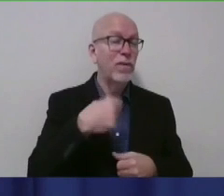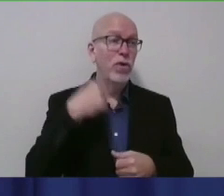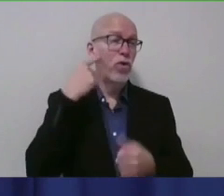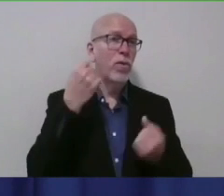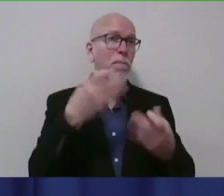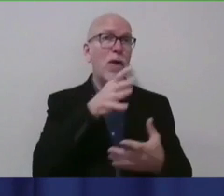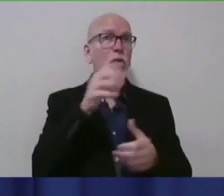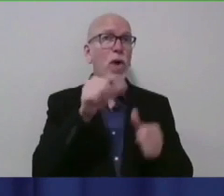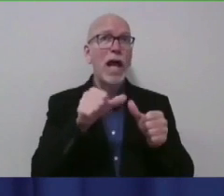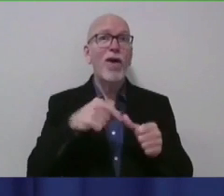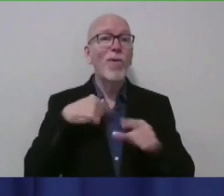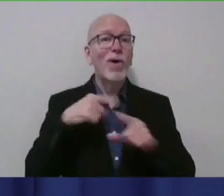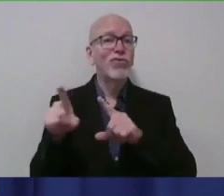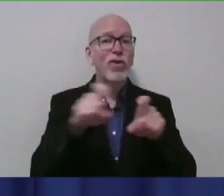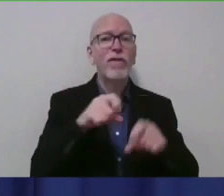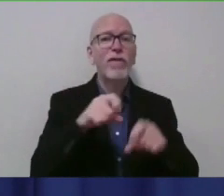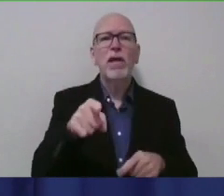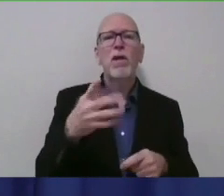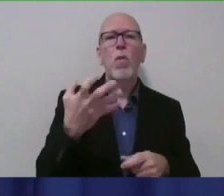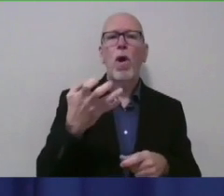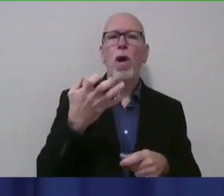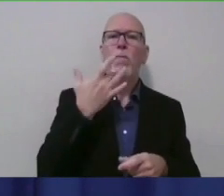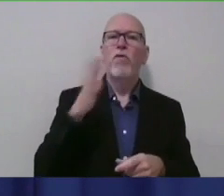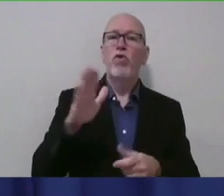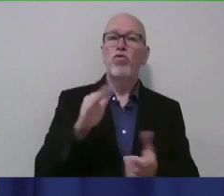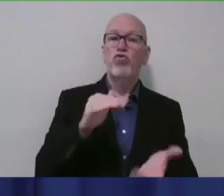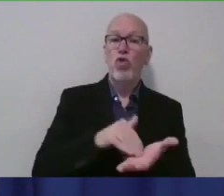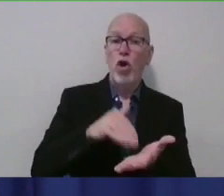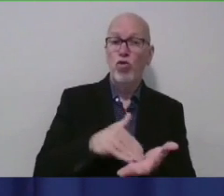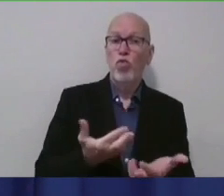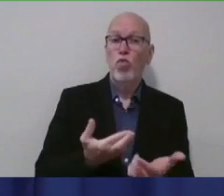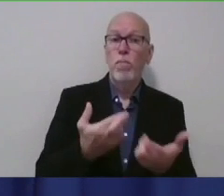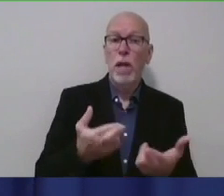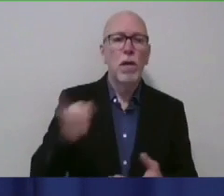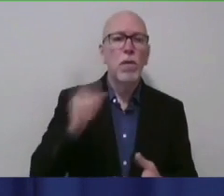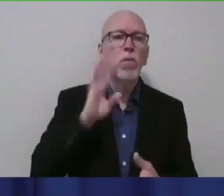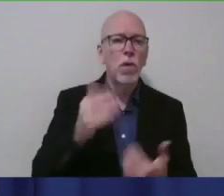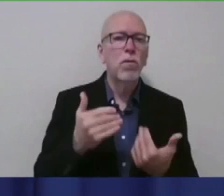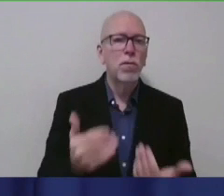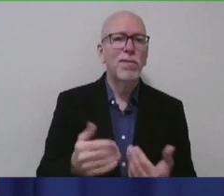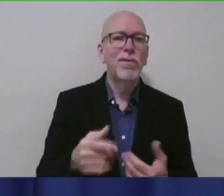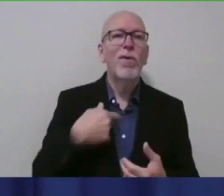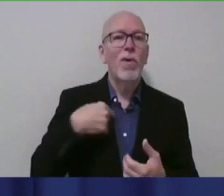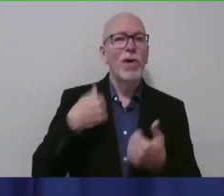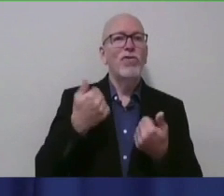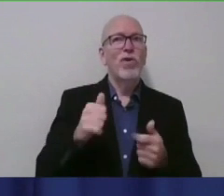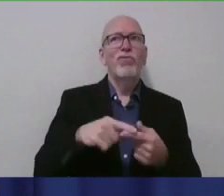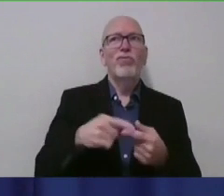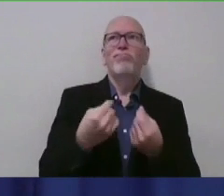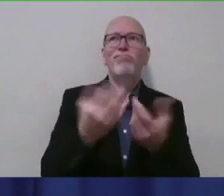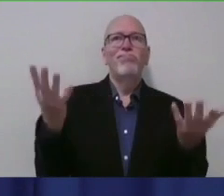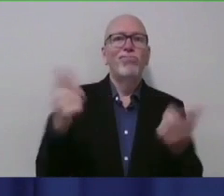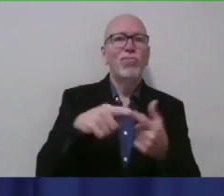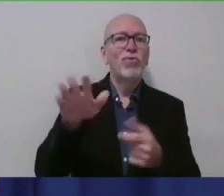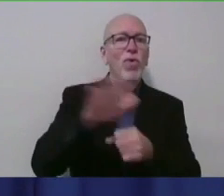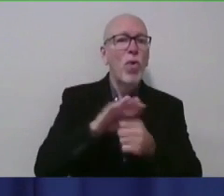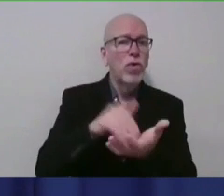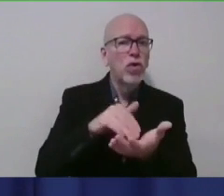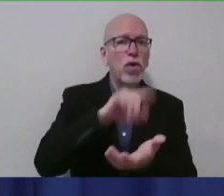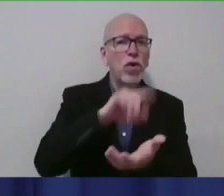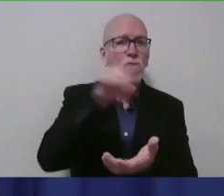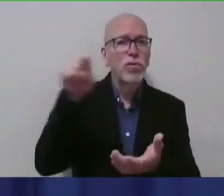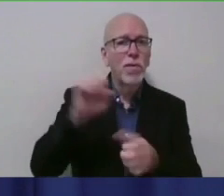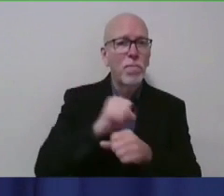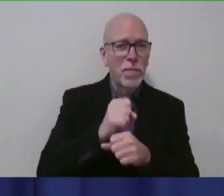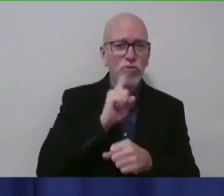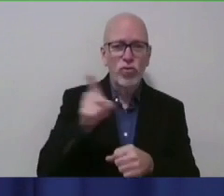done surveys is they really want to hear from their primary care provider. And so, we have done our very best to give toolkits to local providers to make sure that they have the